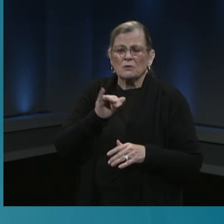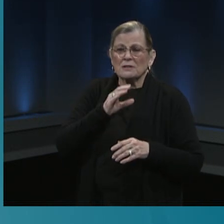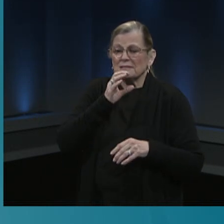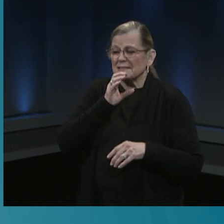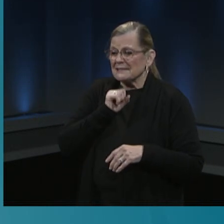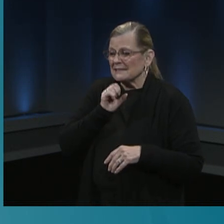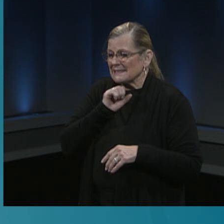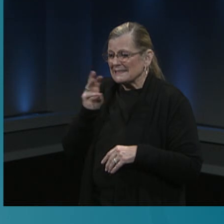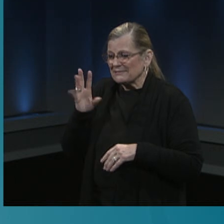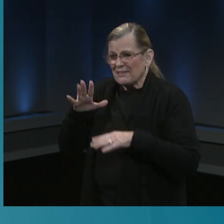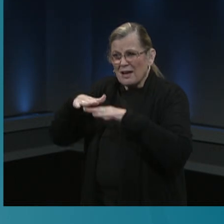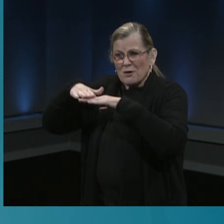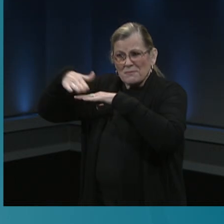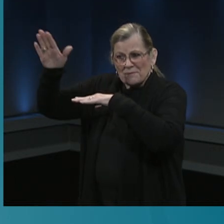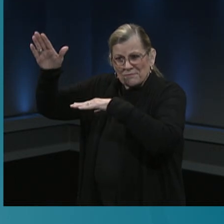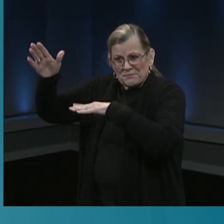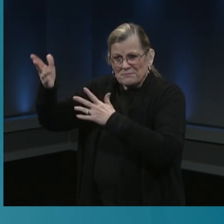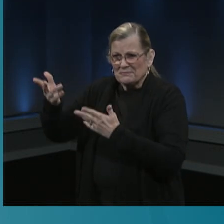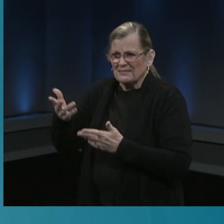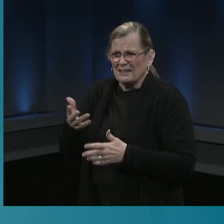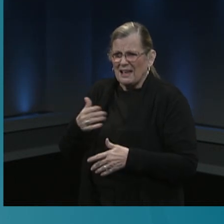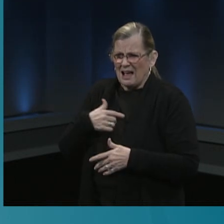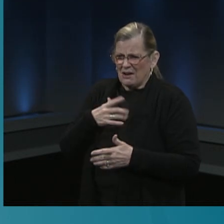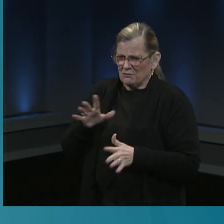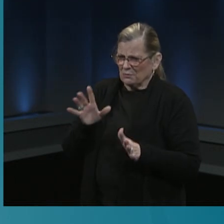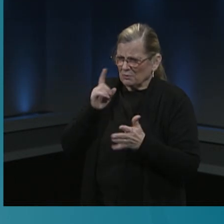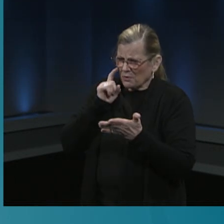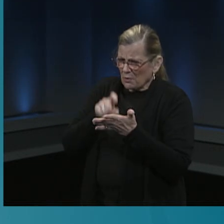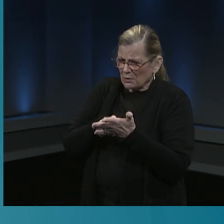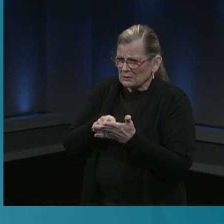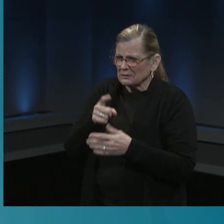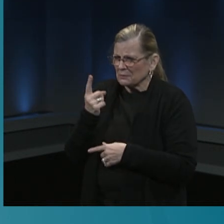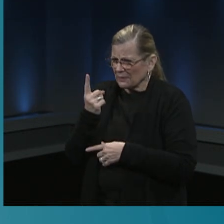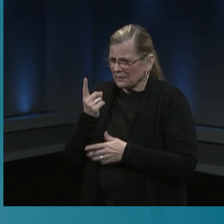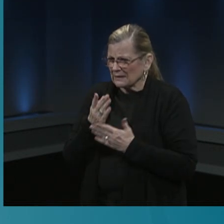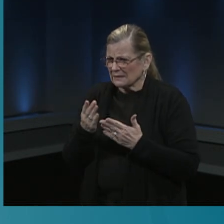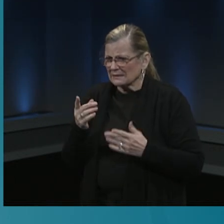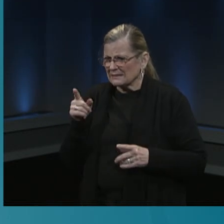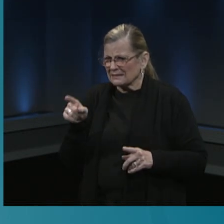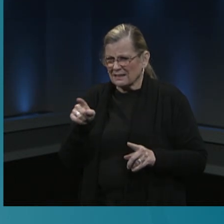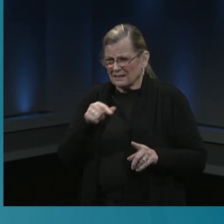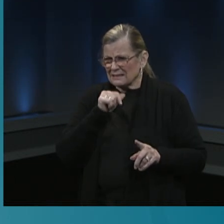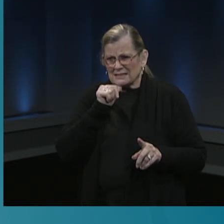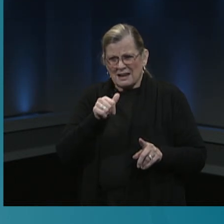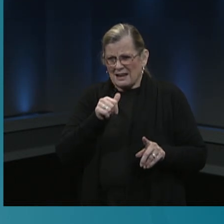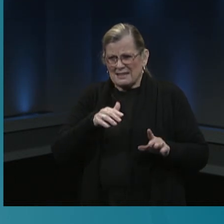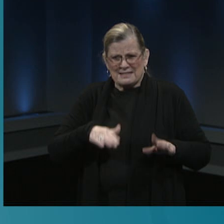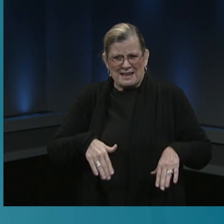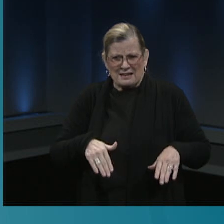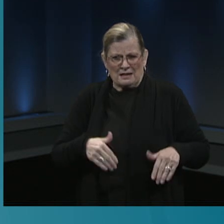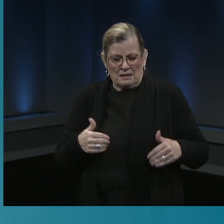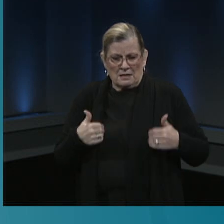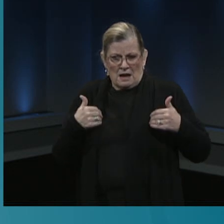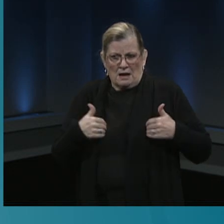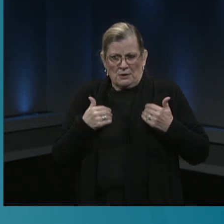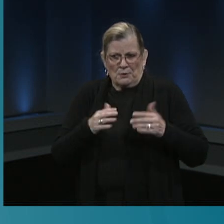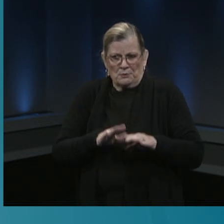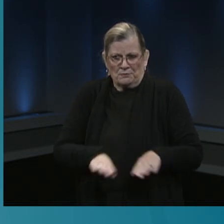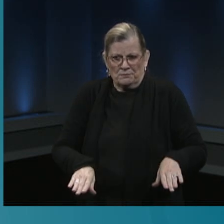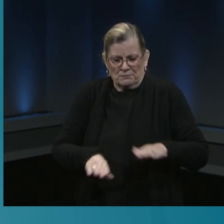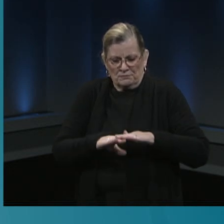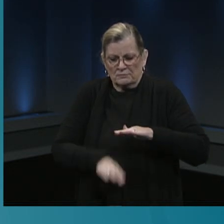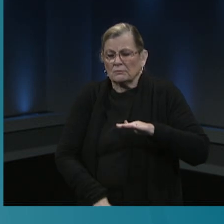older. And I'll point out here that the vaccine has not yet been tested in younger individuals, and so